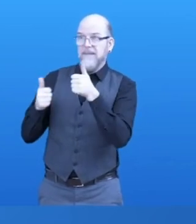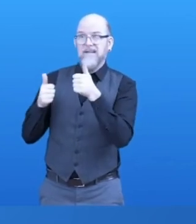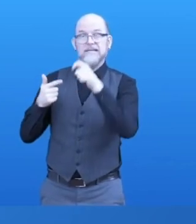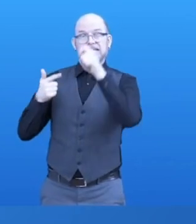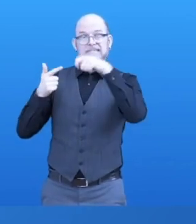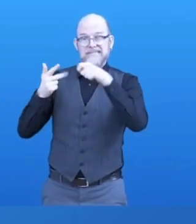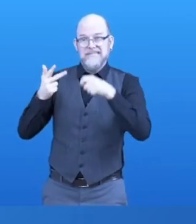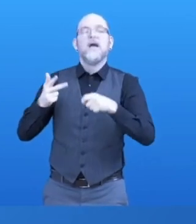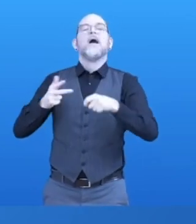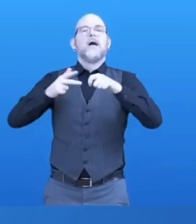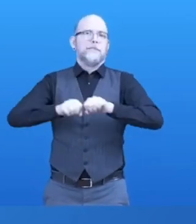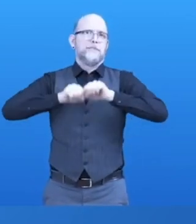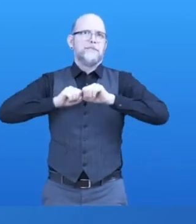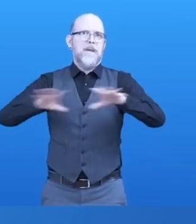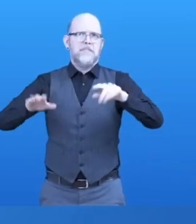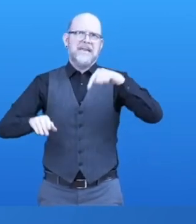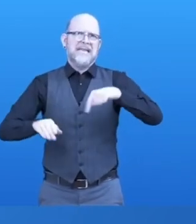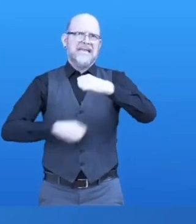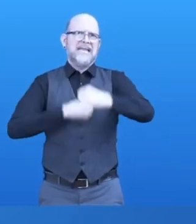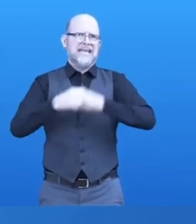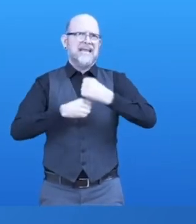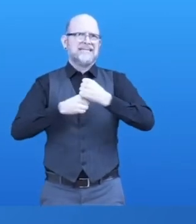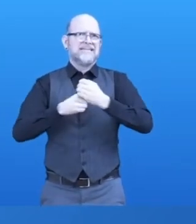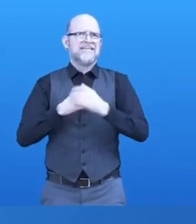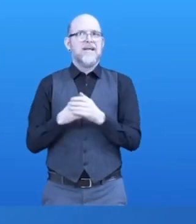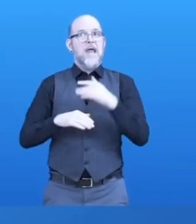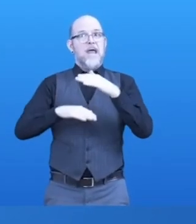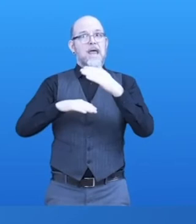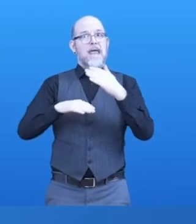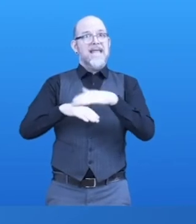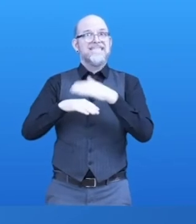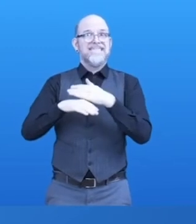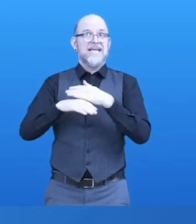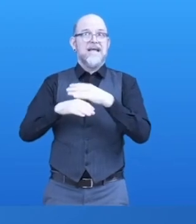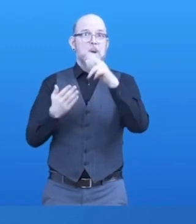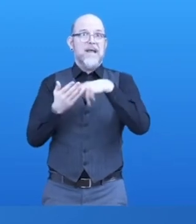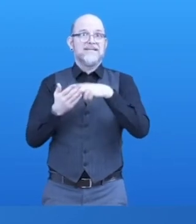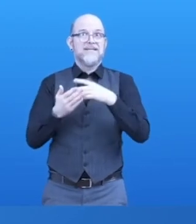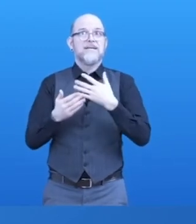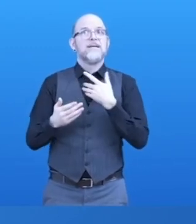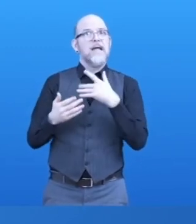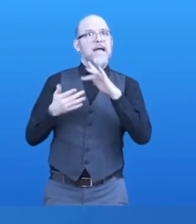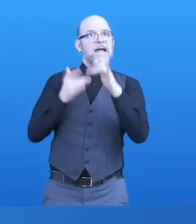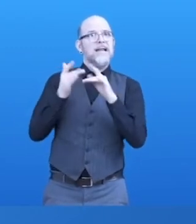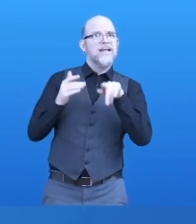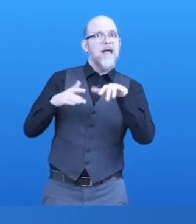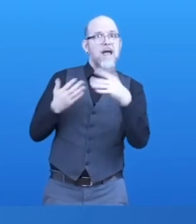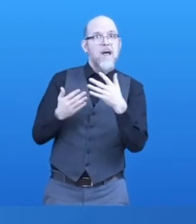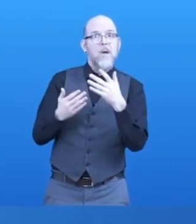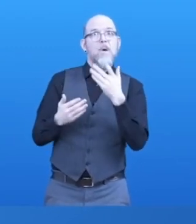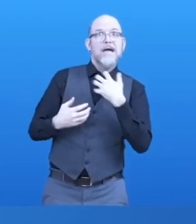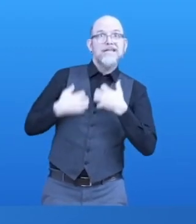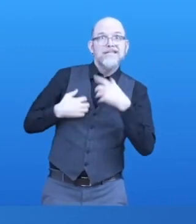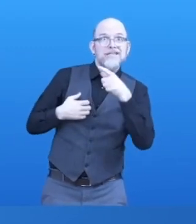More information about easy reading can be found on the web page. Or if you have any specific question, feel free